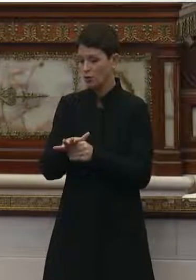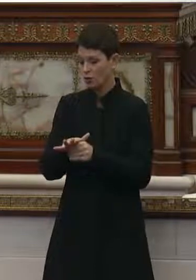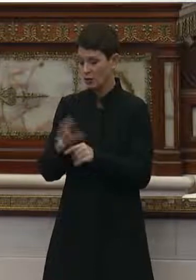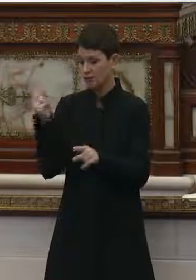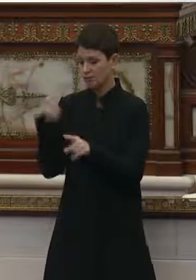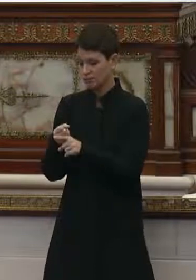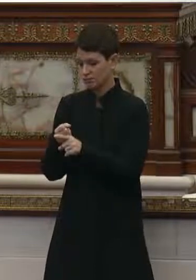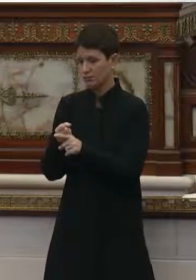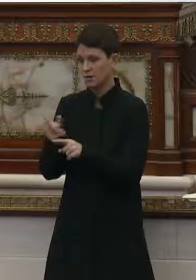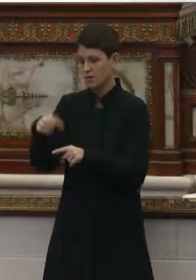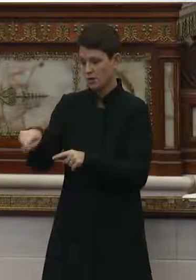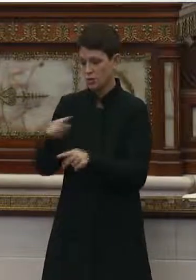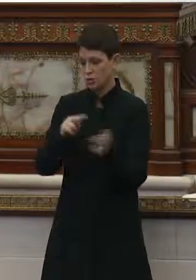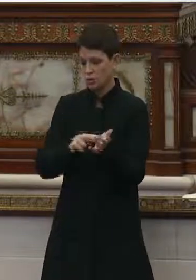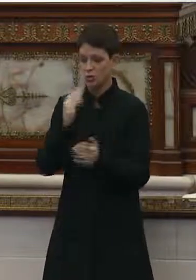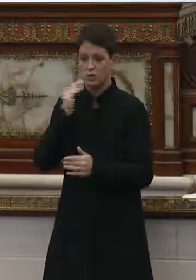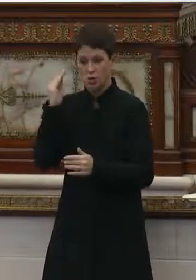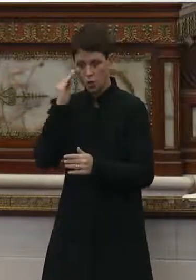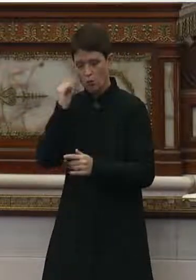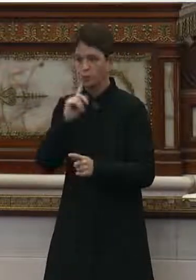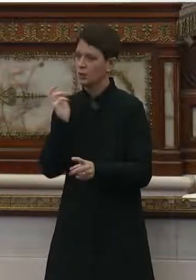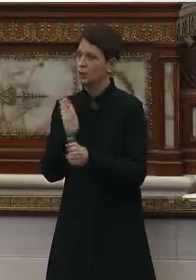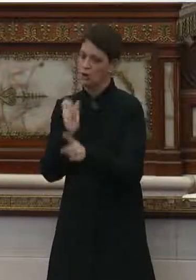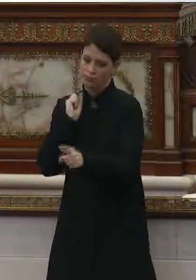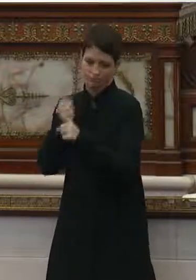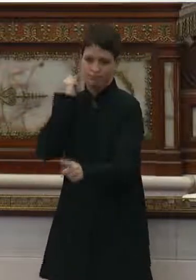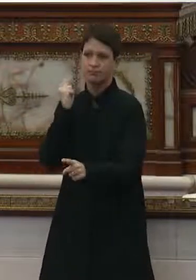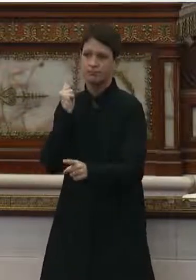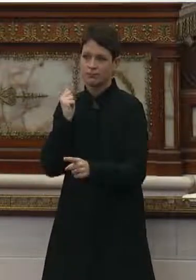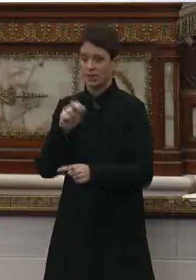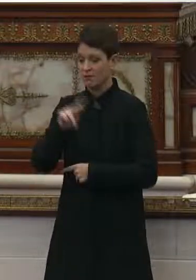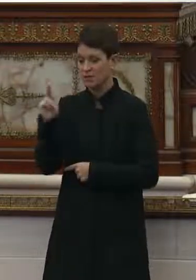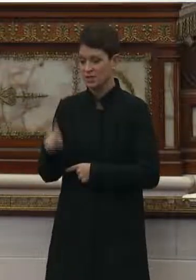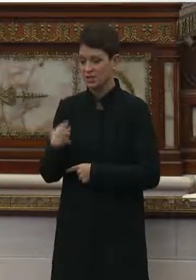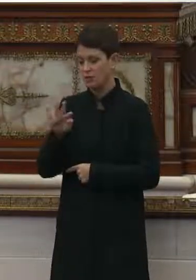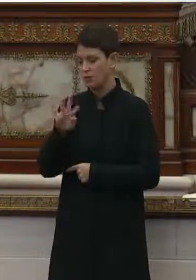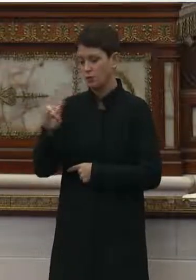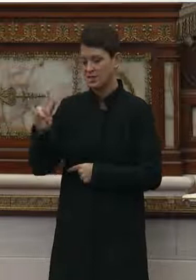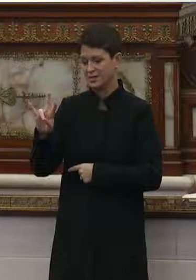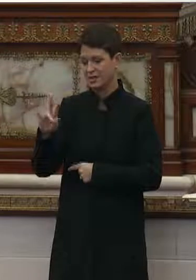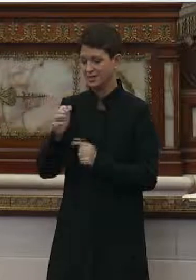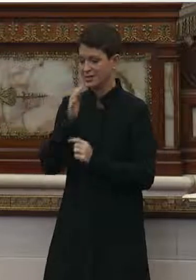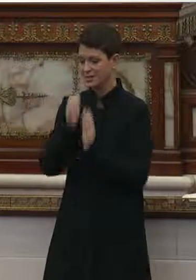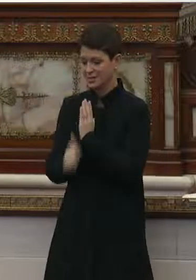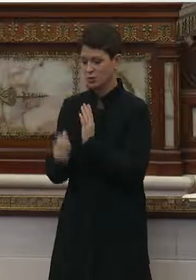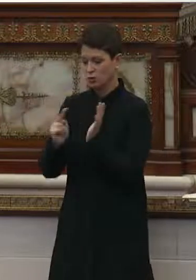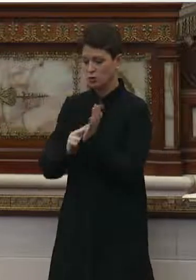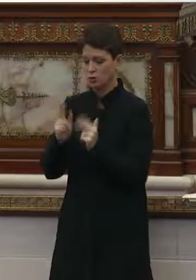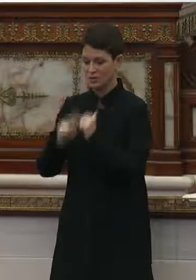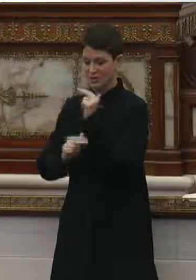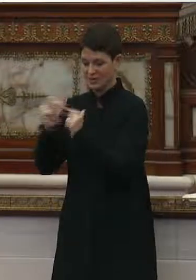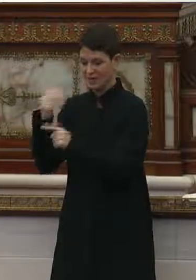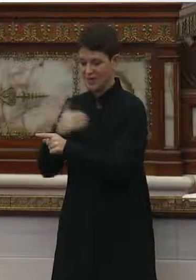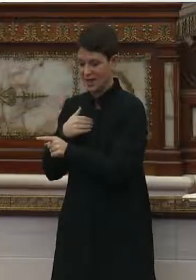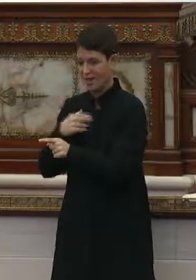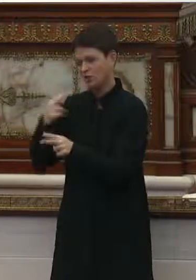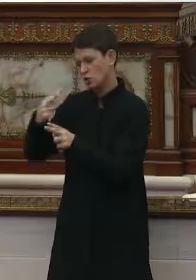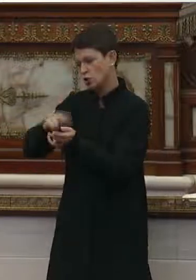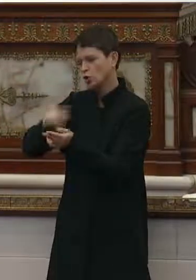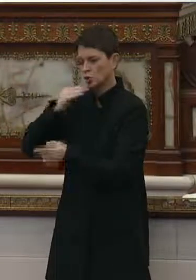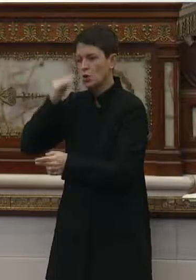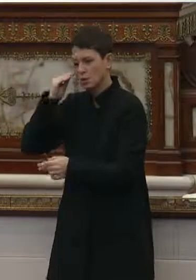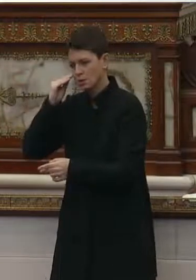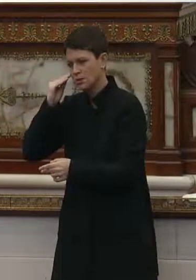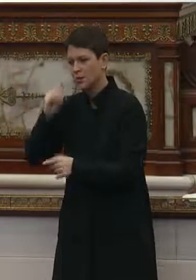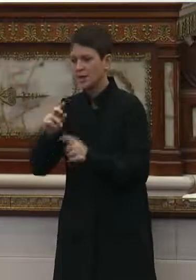struck congregate care facilities very hard. In Philadelphia, there are 47 skilled nursing facilities, typically referred to as nursing homes,